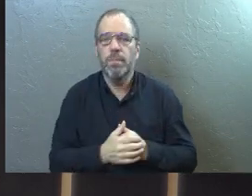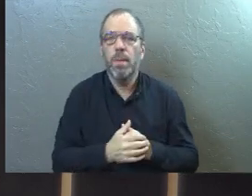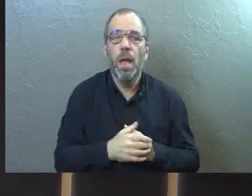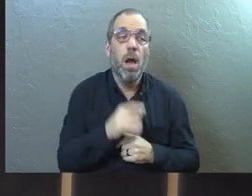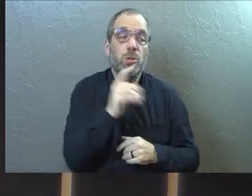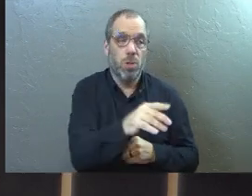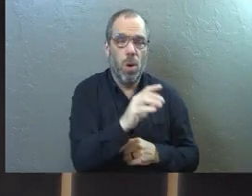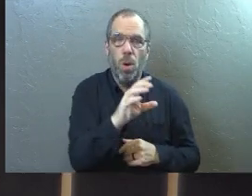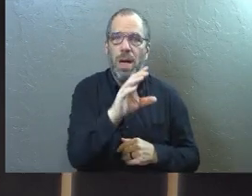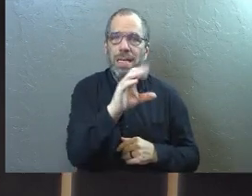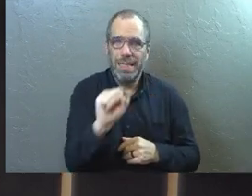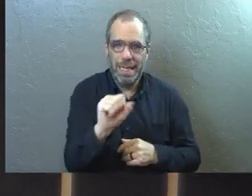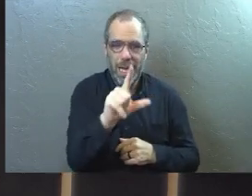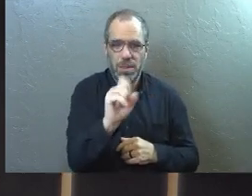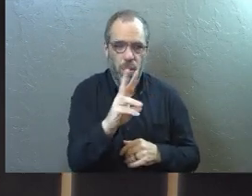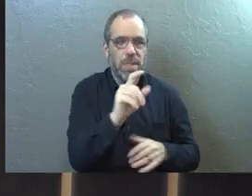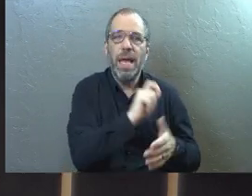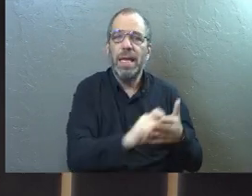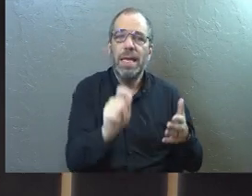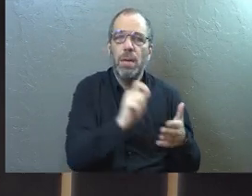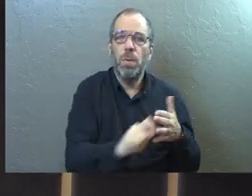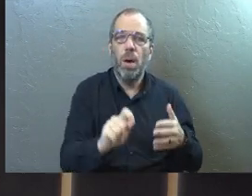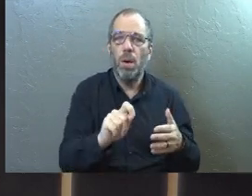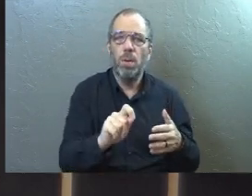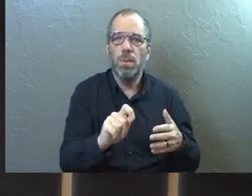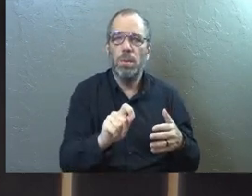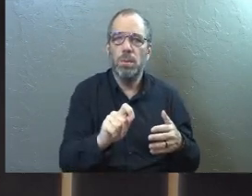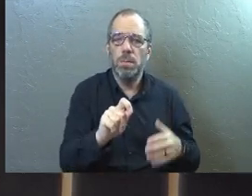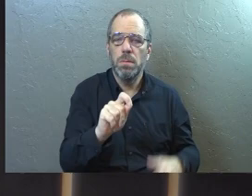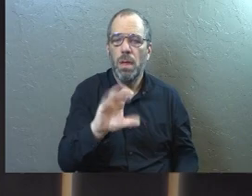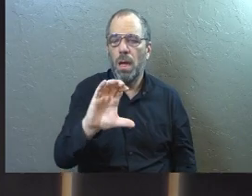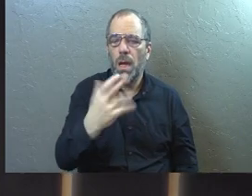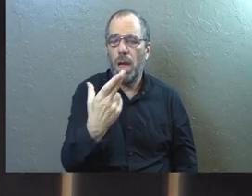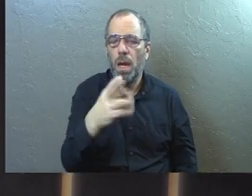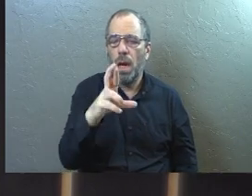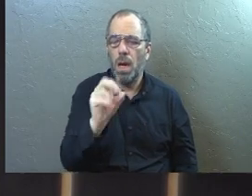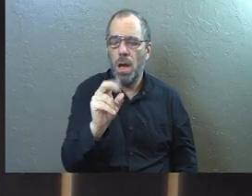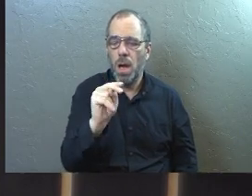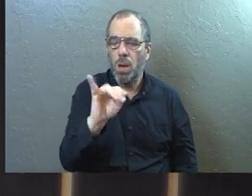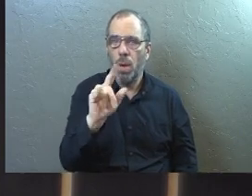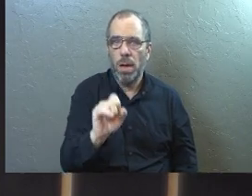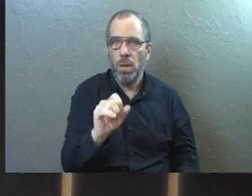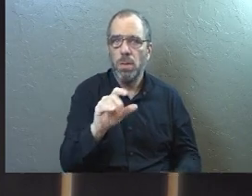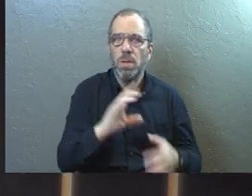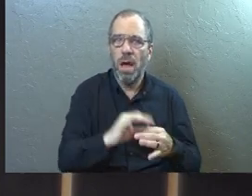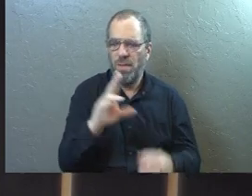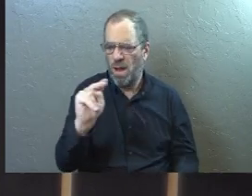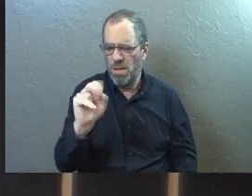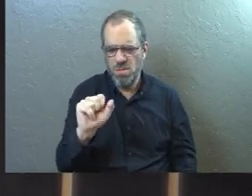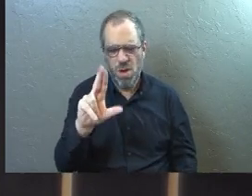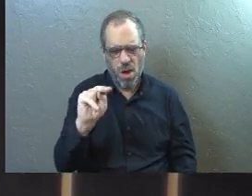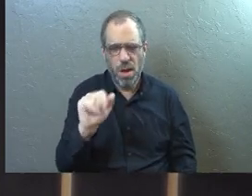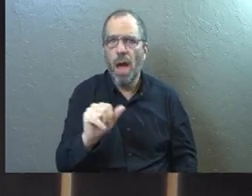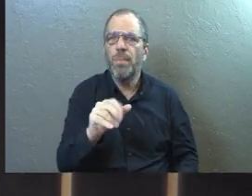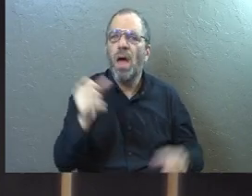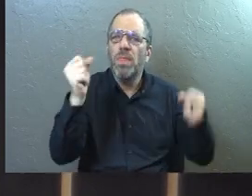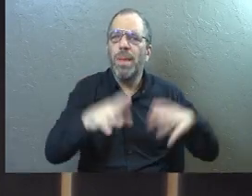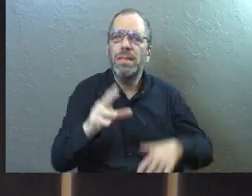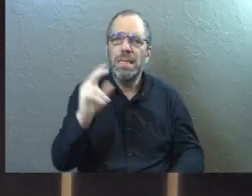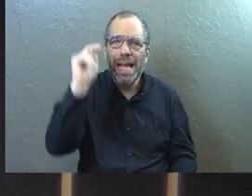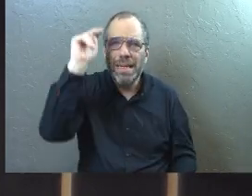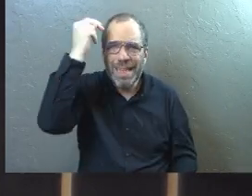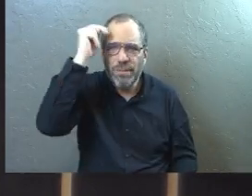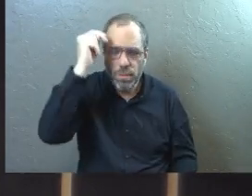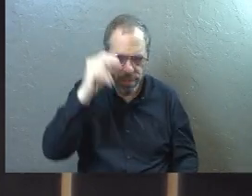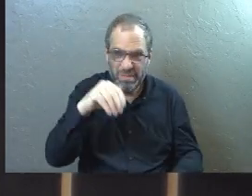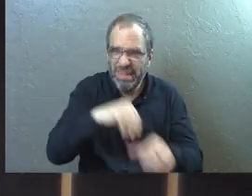And so he struggled with that. Wrote the Chronicles of Narnia, if you know Lewis. And in one of those Chronicles of Narnia, the magician's nephew